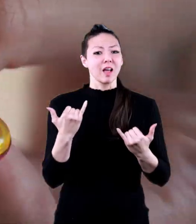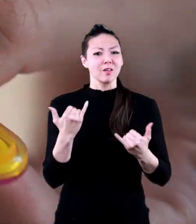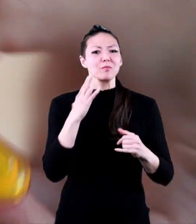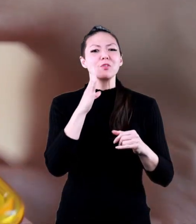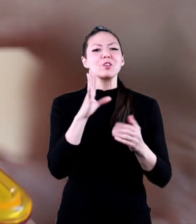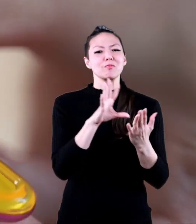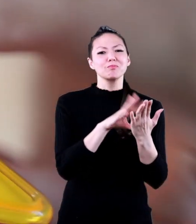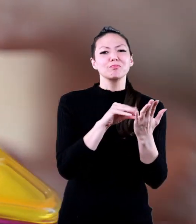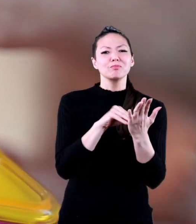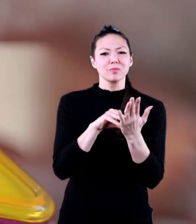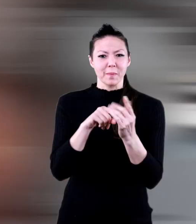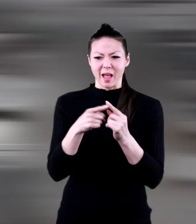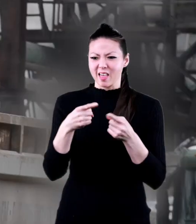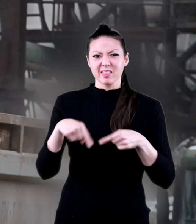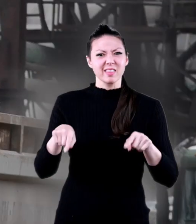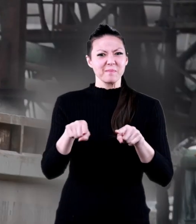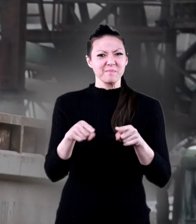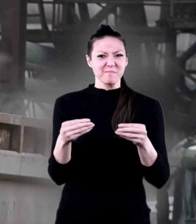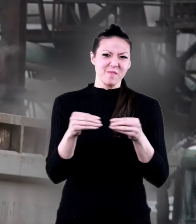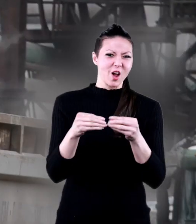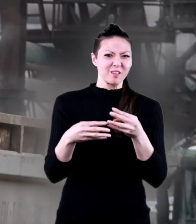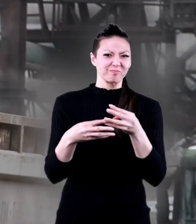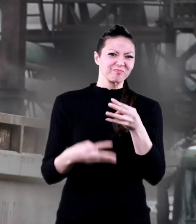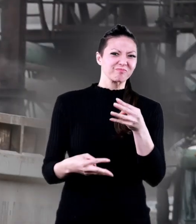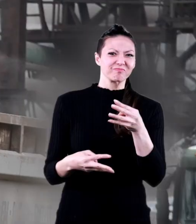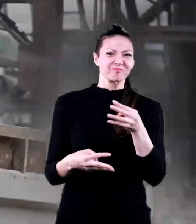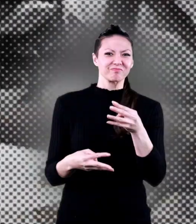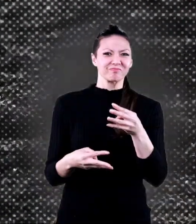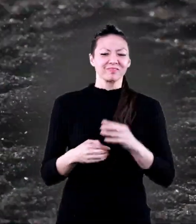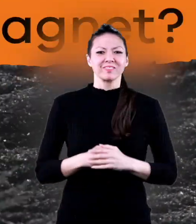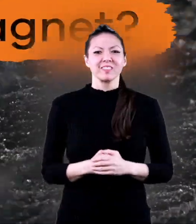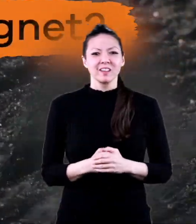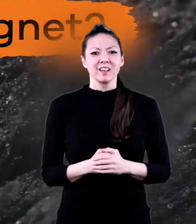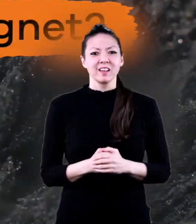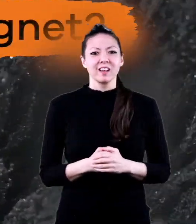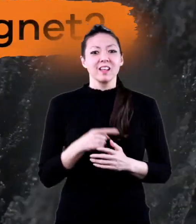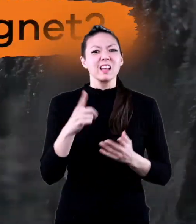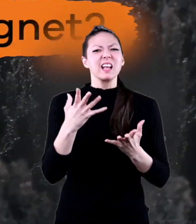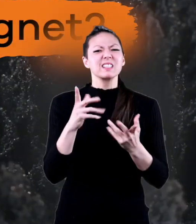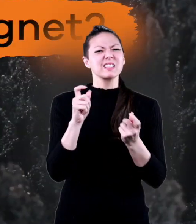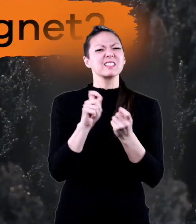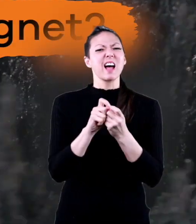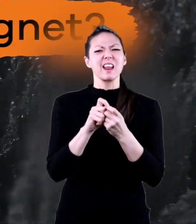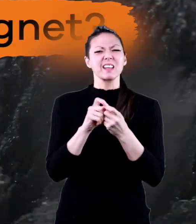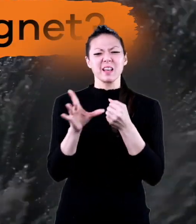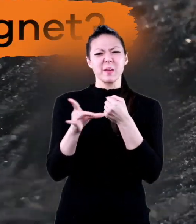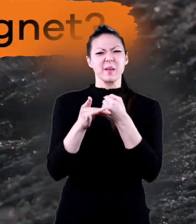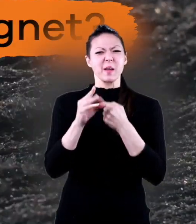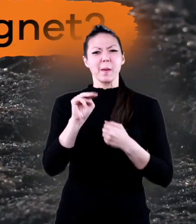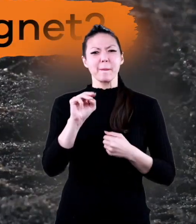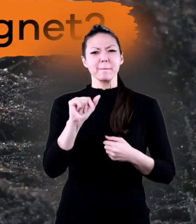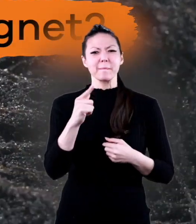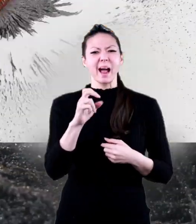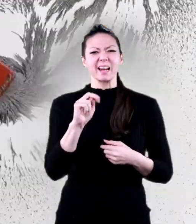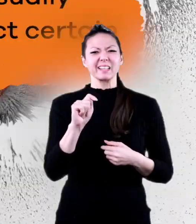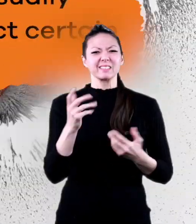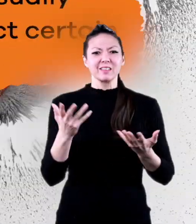today we are going to learn more about them. So, what exactly is a magnet?